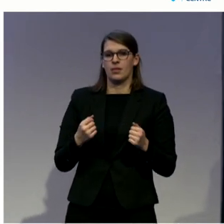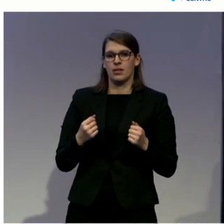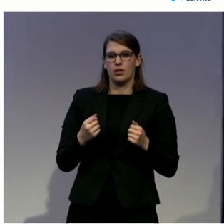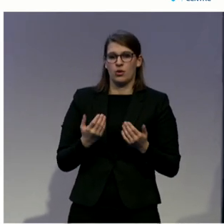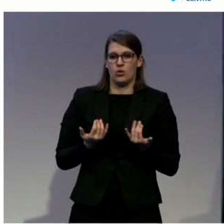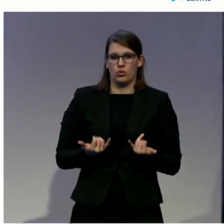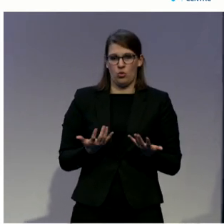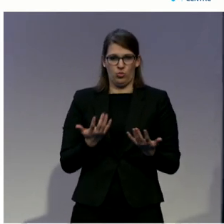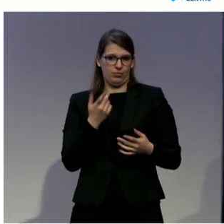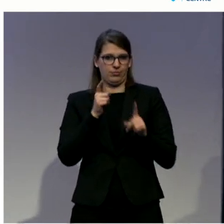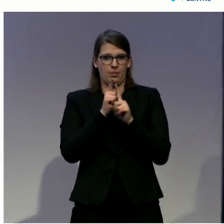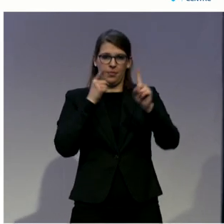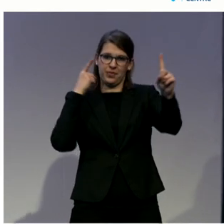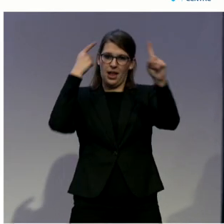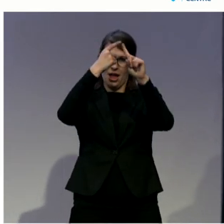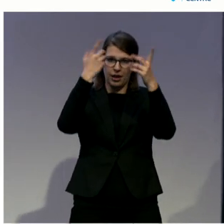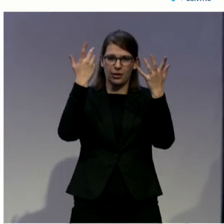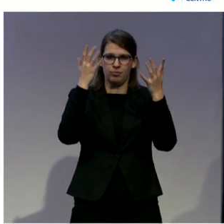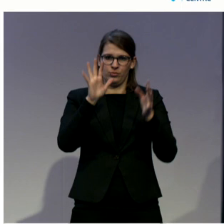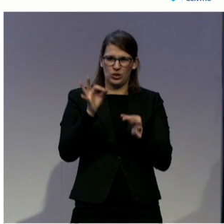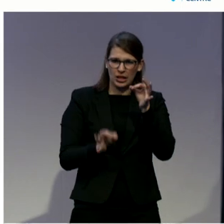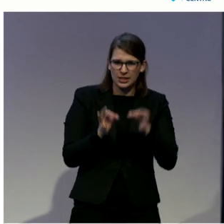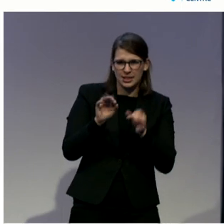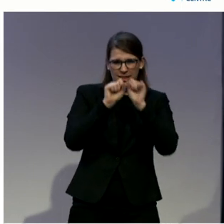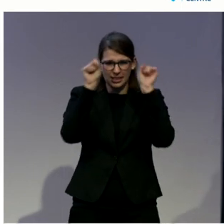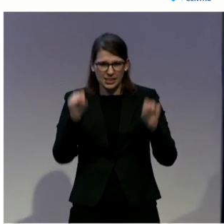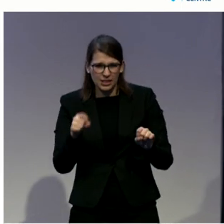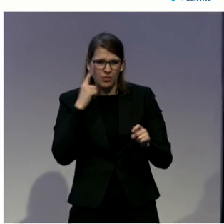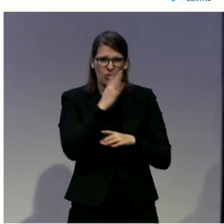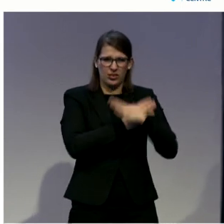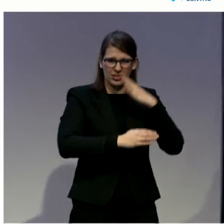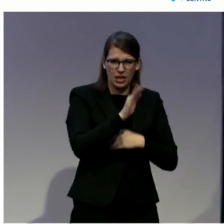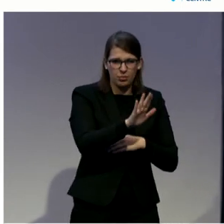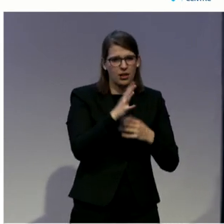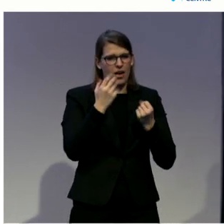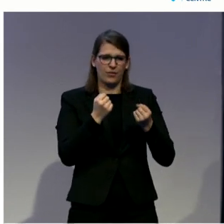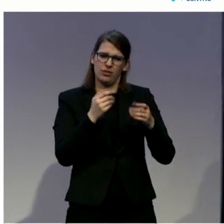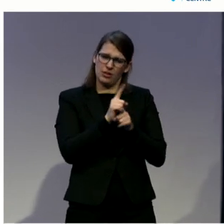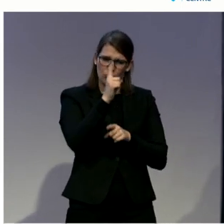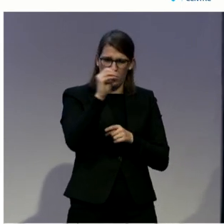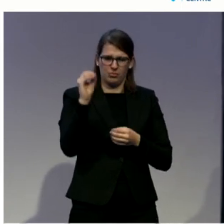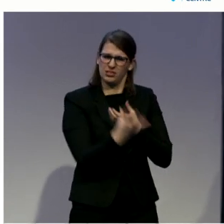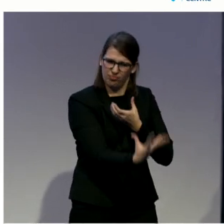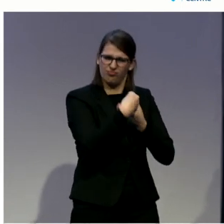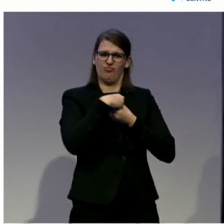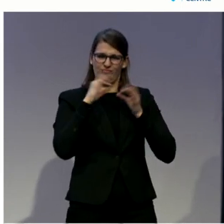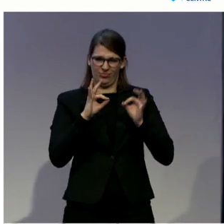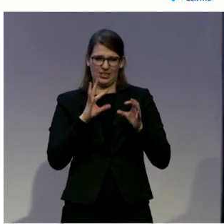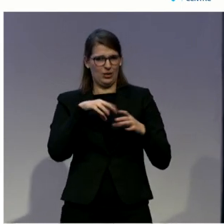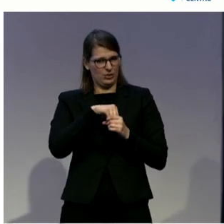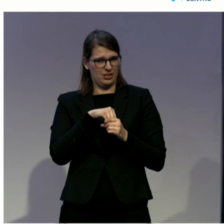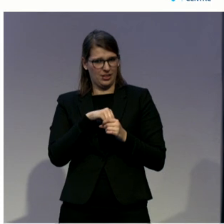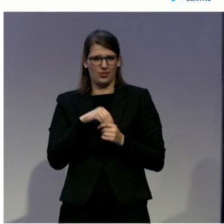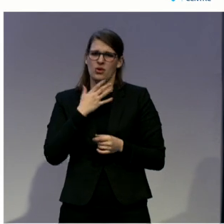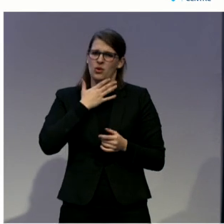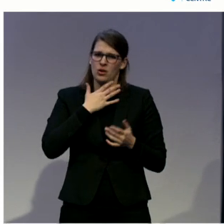in the justice system for persons with disabilities. As I said, there are other examples of good practice in the report looking at